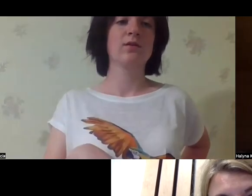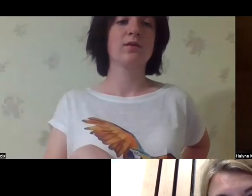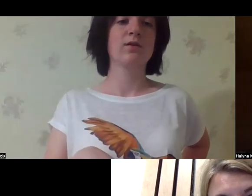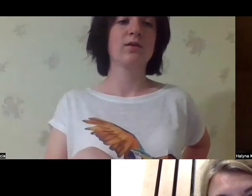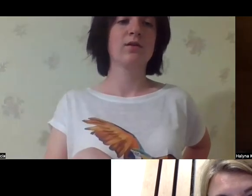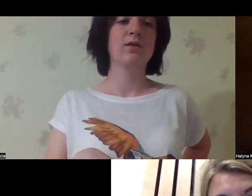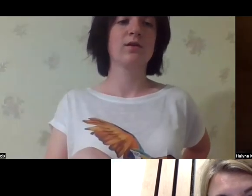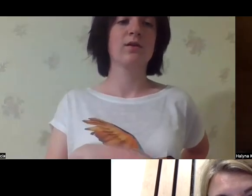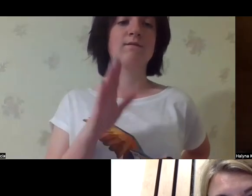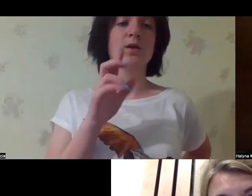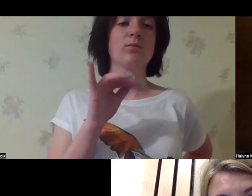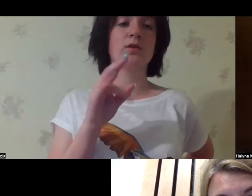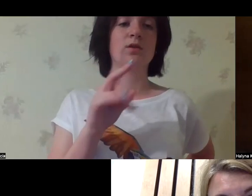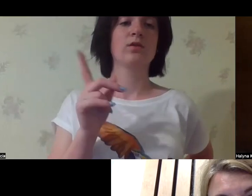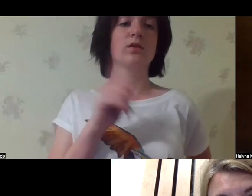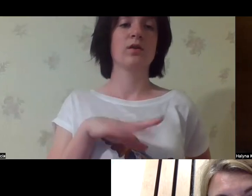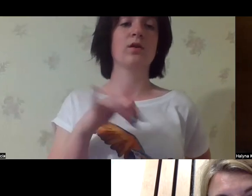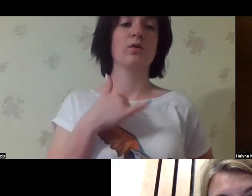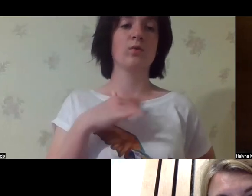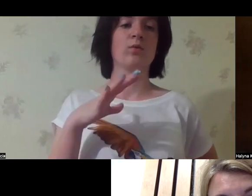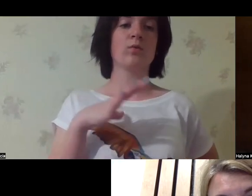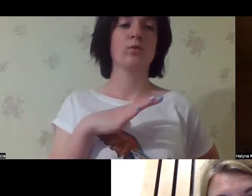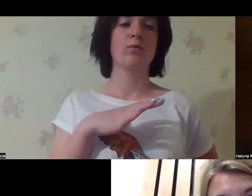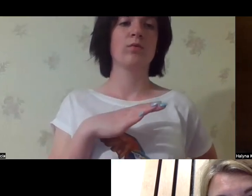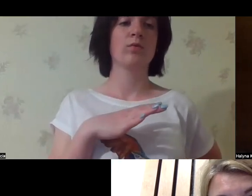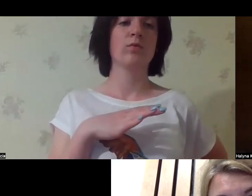may, and use this comparison.